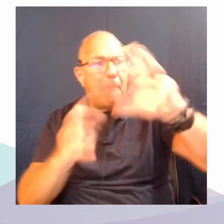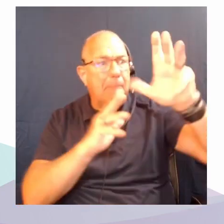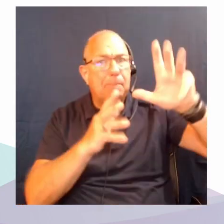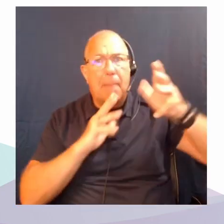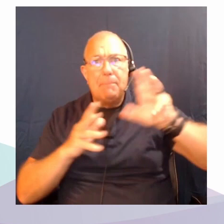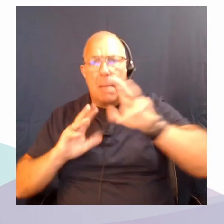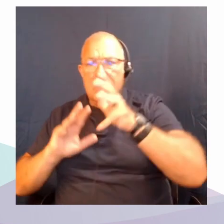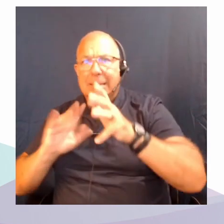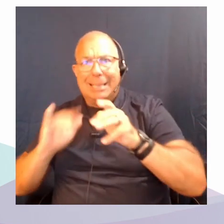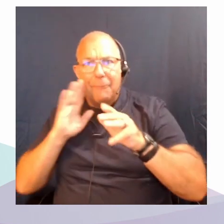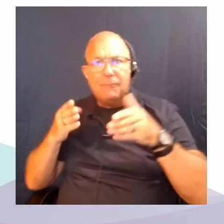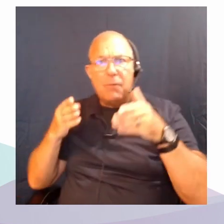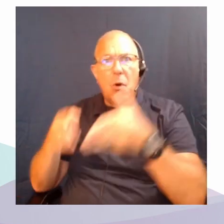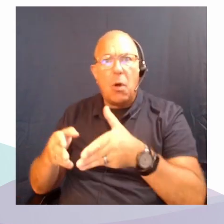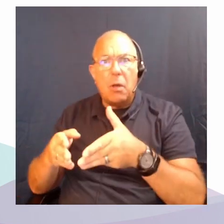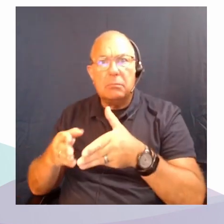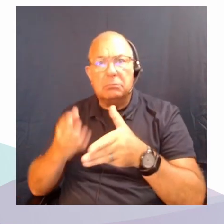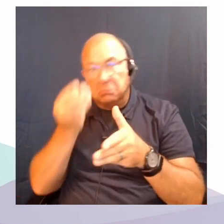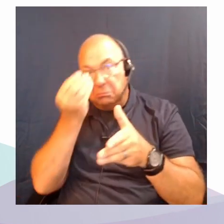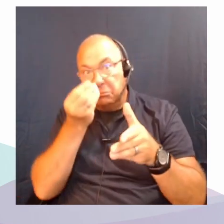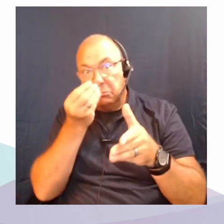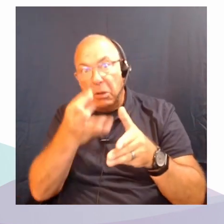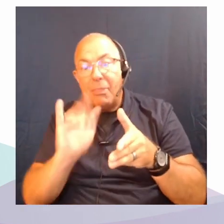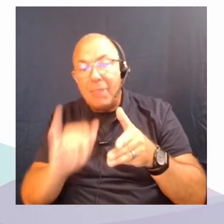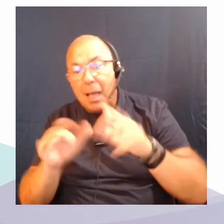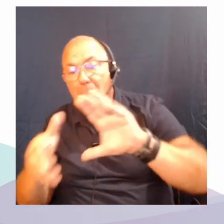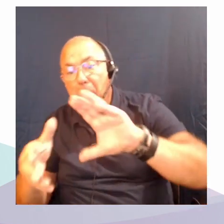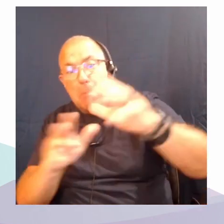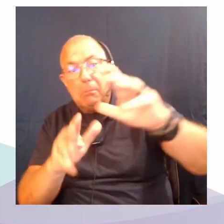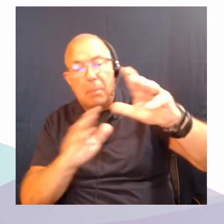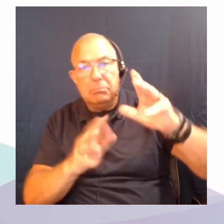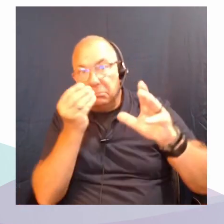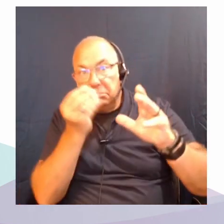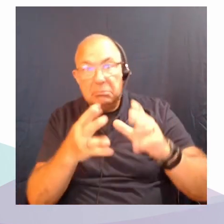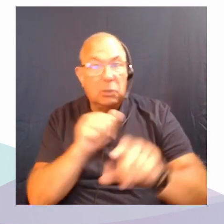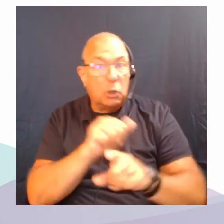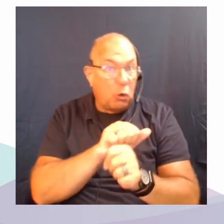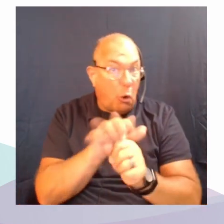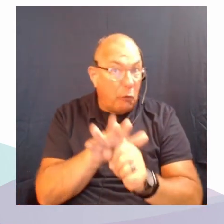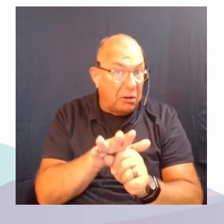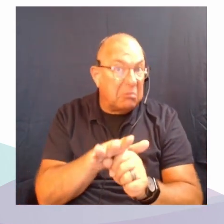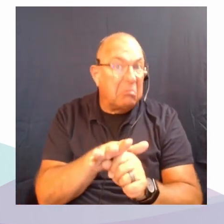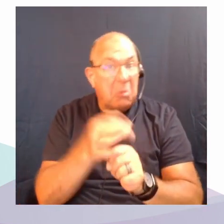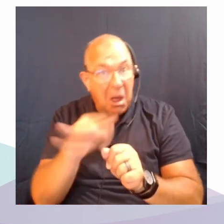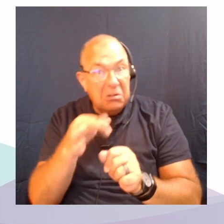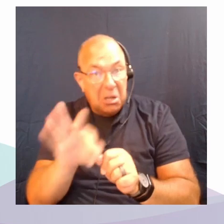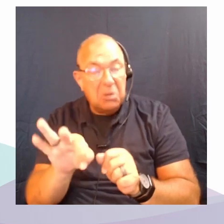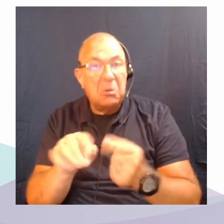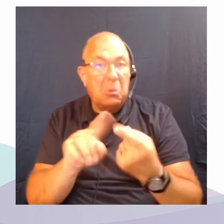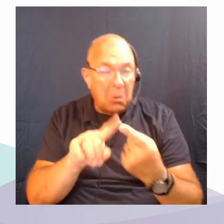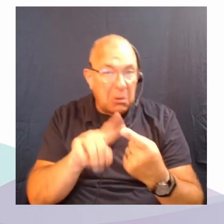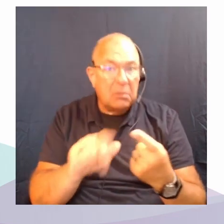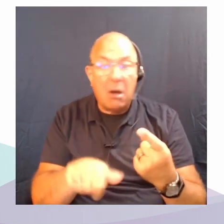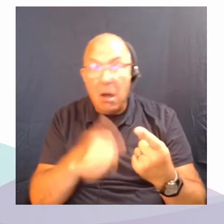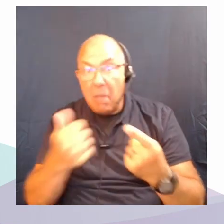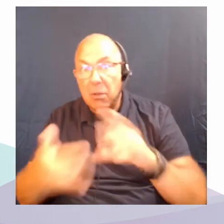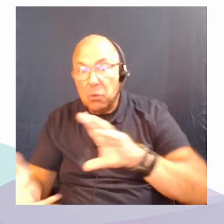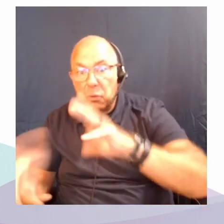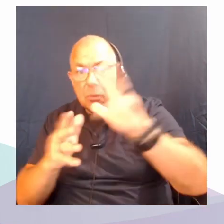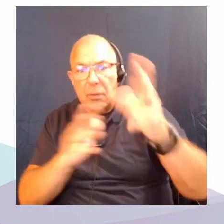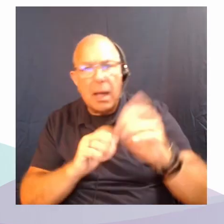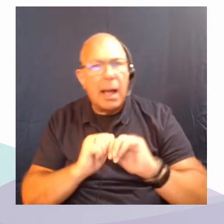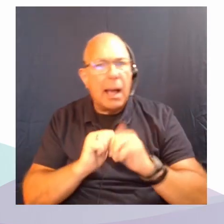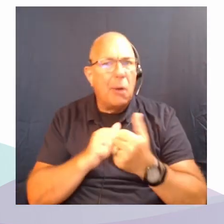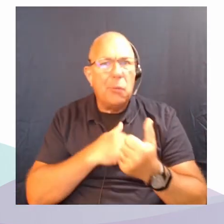might be, COVID-19 being one of them. How do we sort of move forward on climate